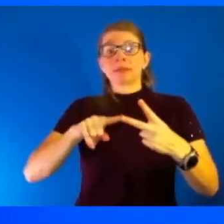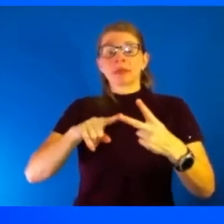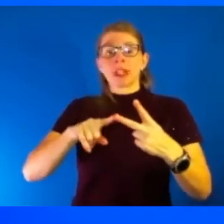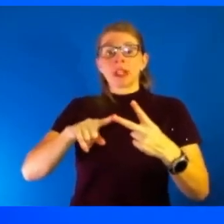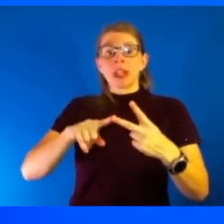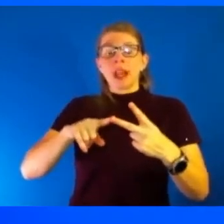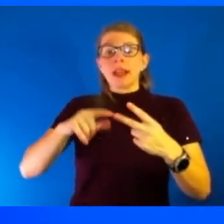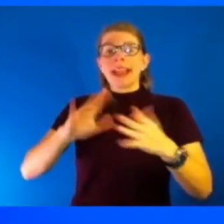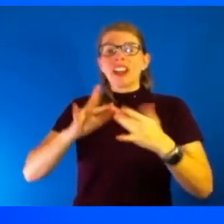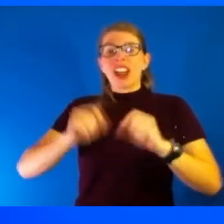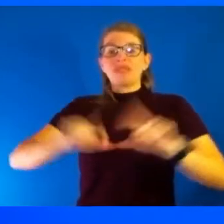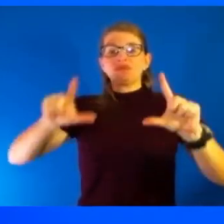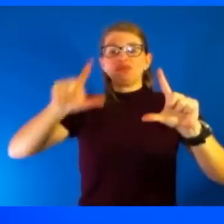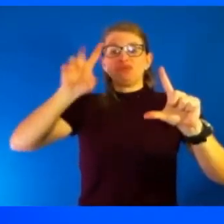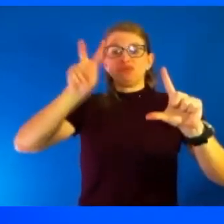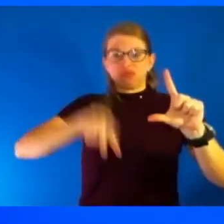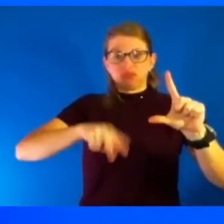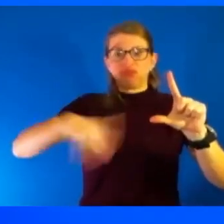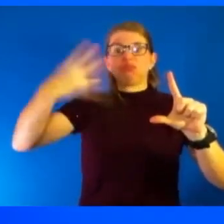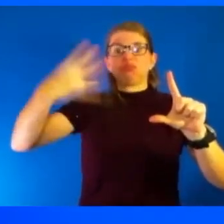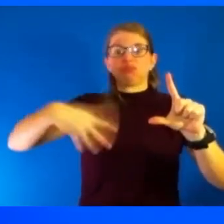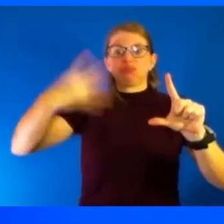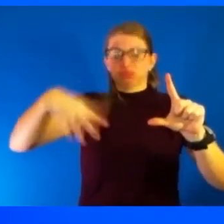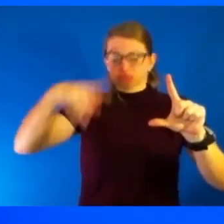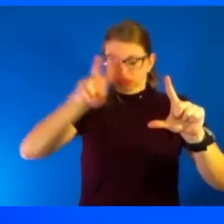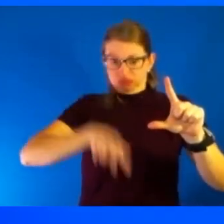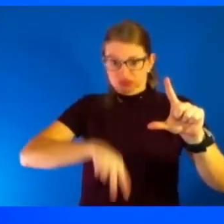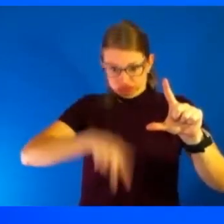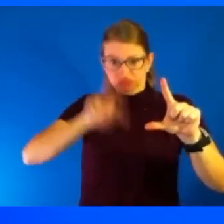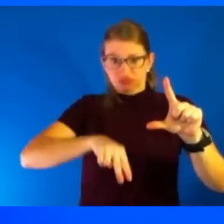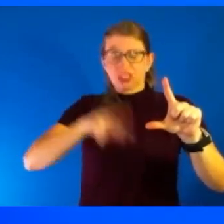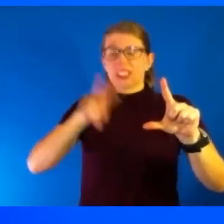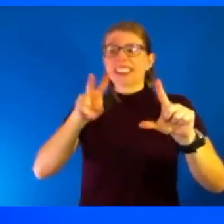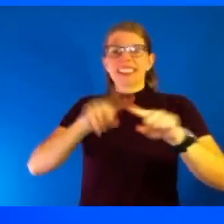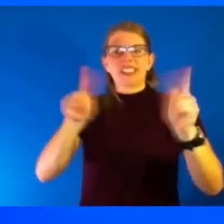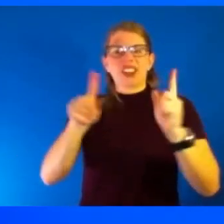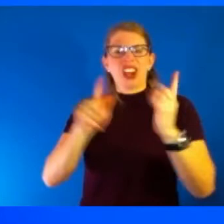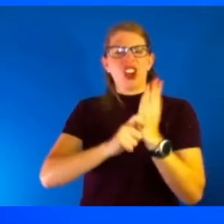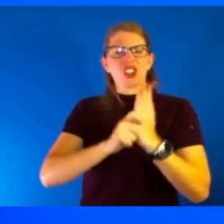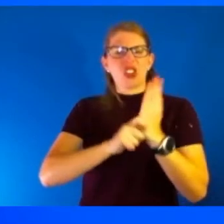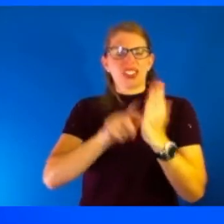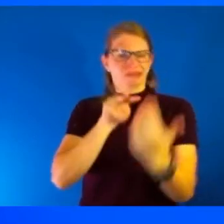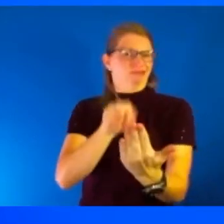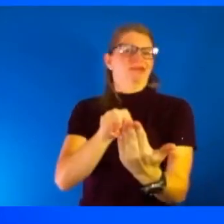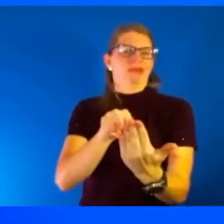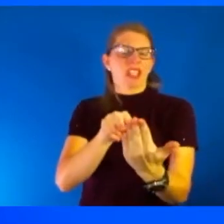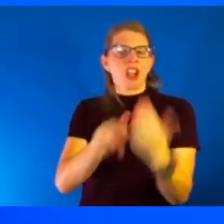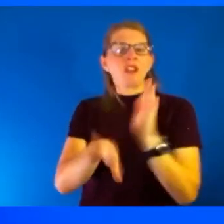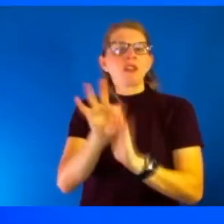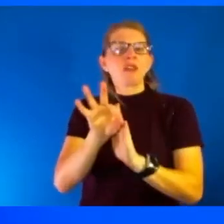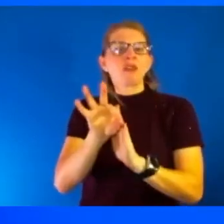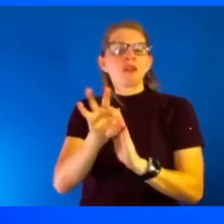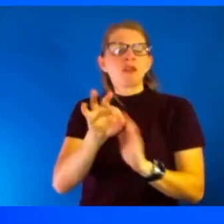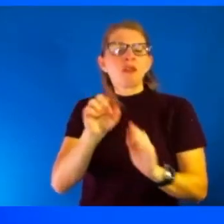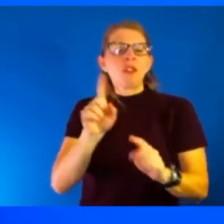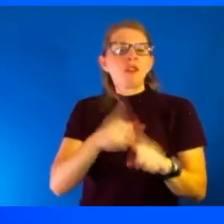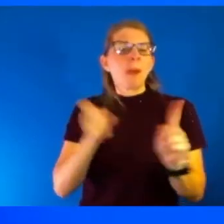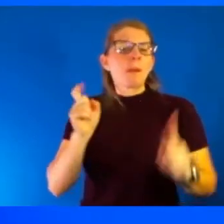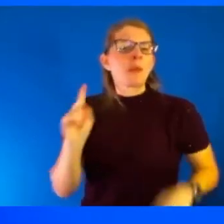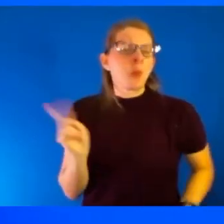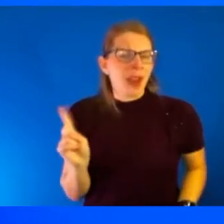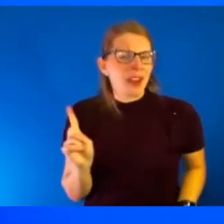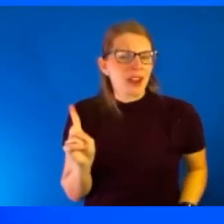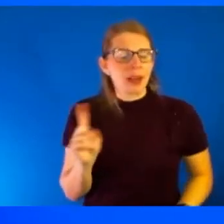internet and running across various articles, check the source of those articles, make sure that they're coming from